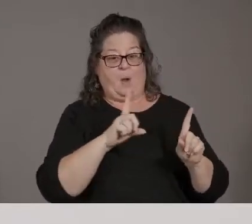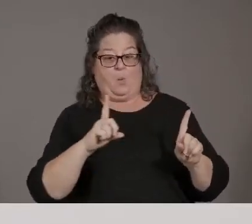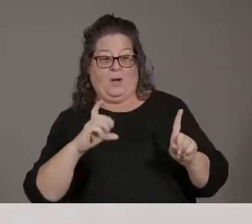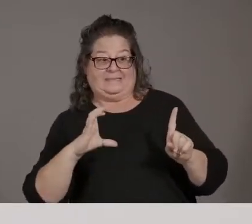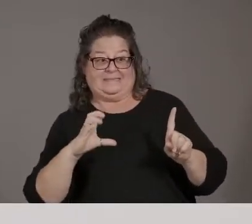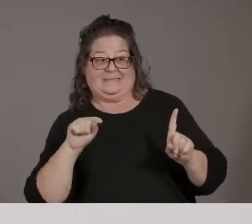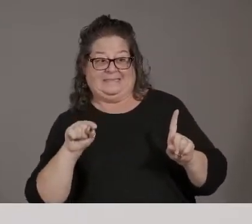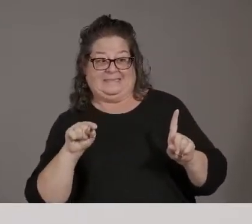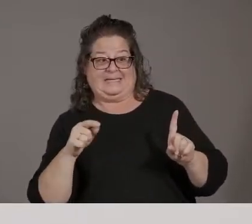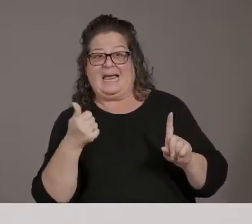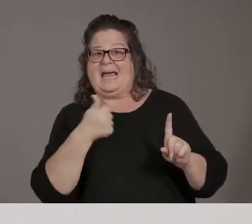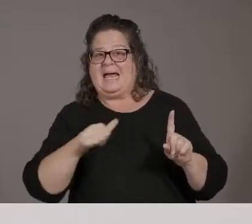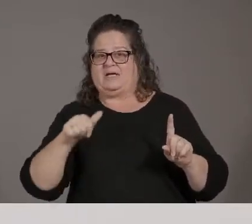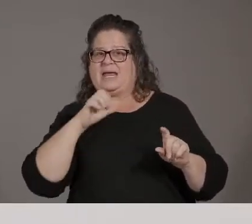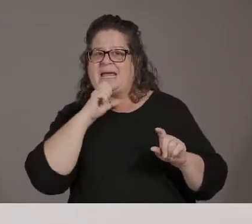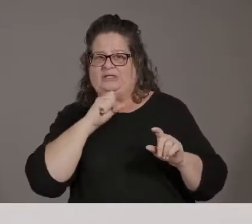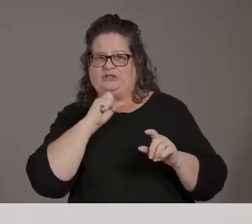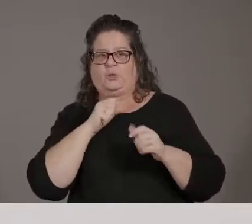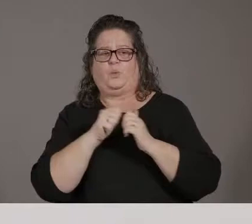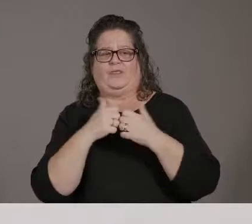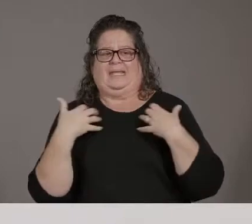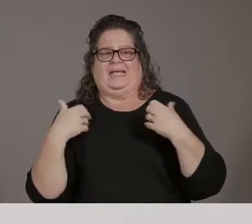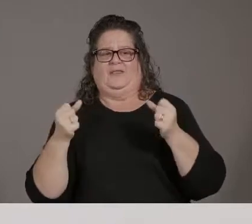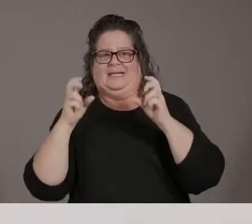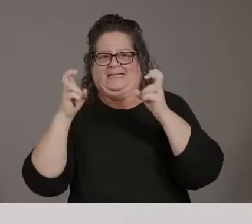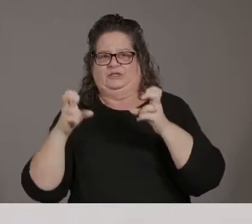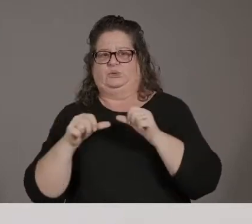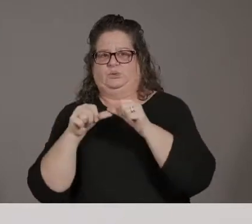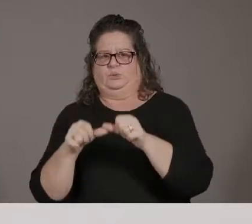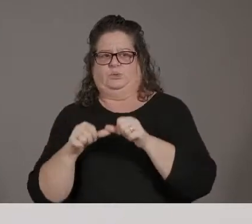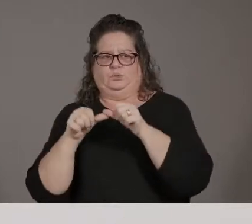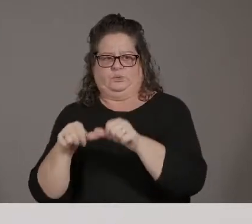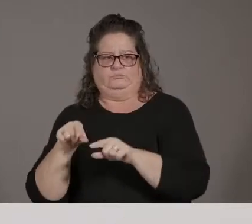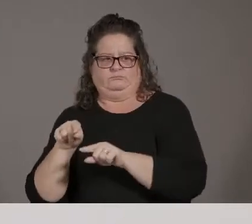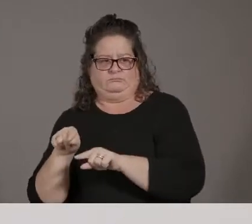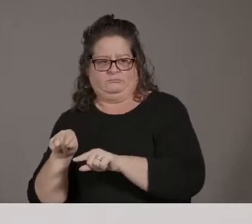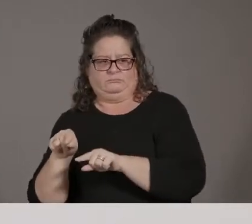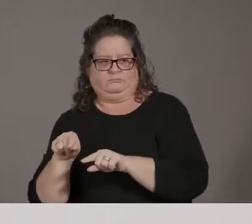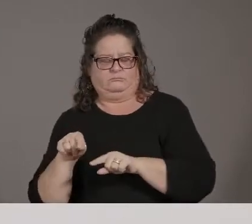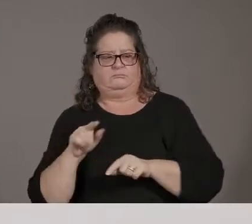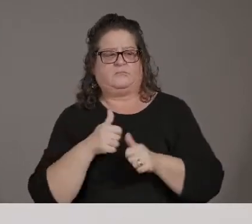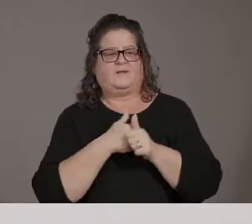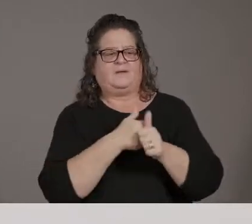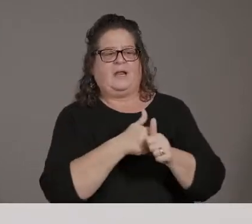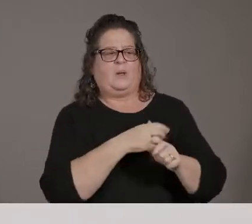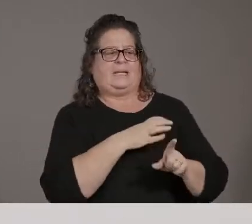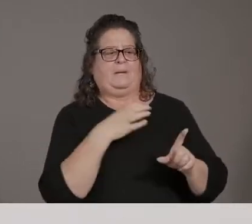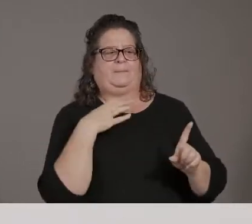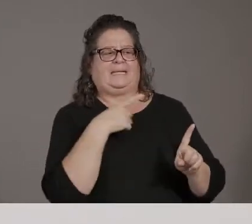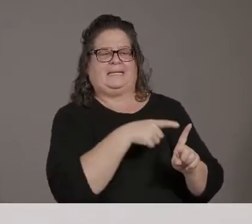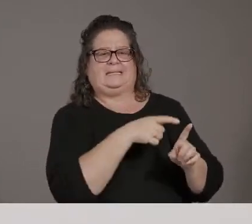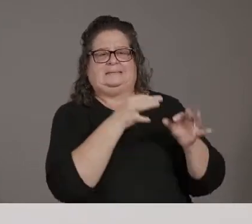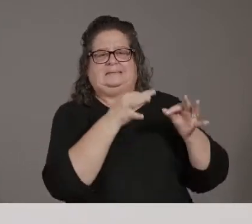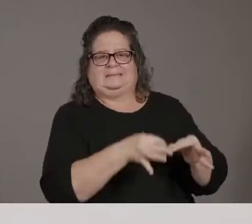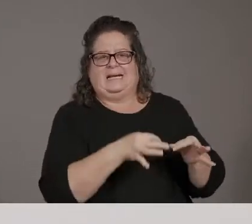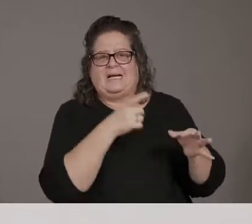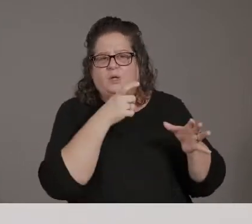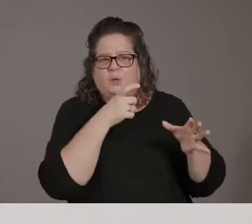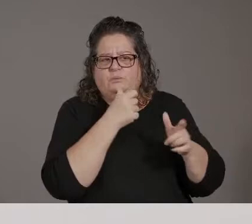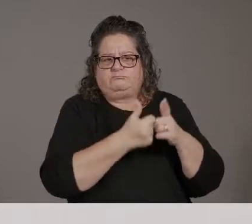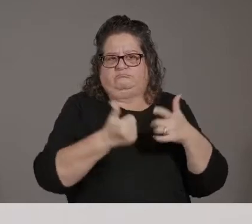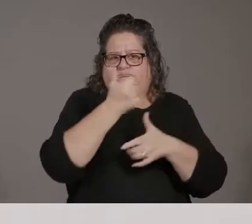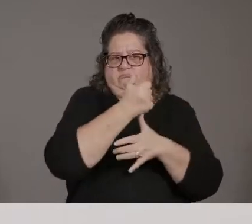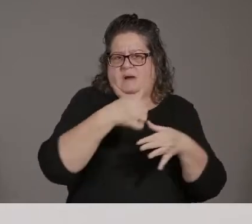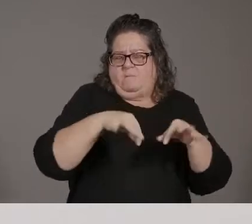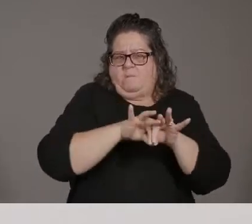recommended by ASIP and VAPAC. Okay, so we don't know when 1C, when we'd be looking at that. Yeah, again, it's going to